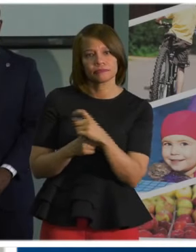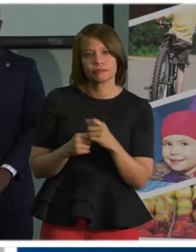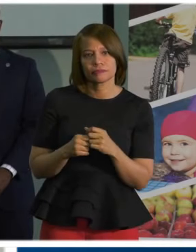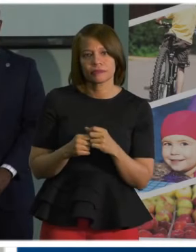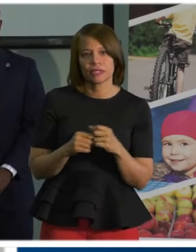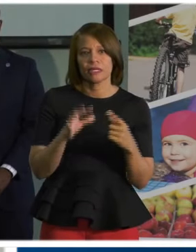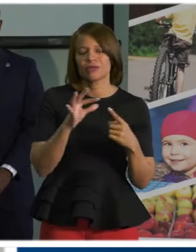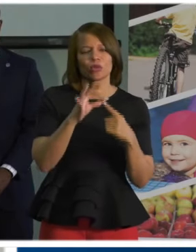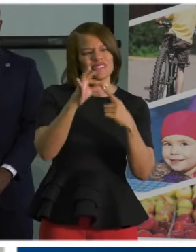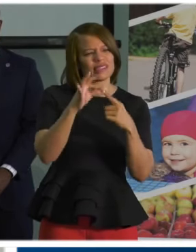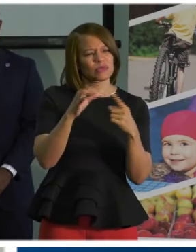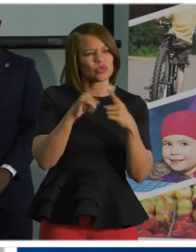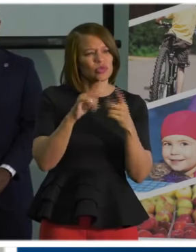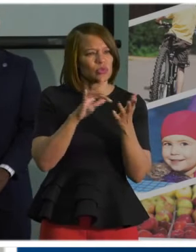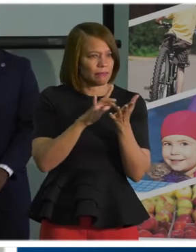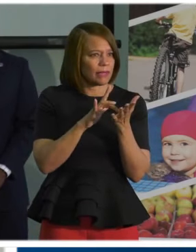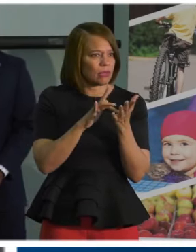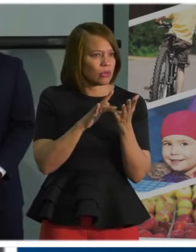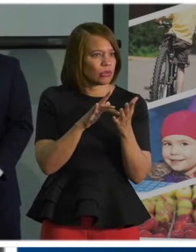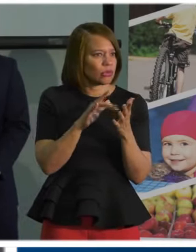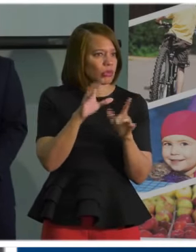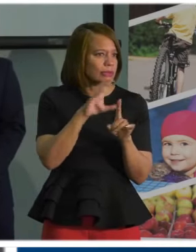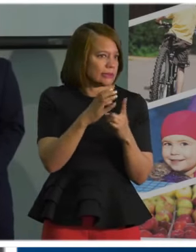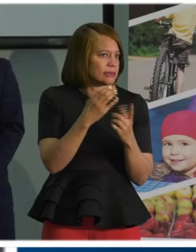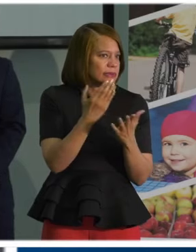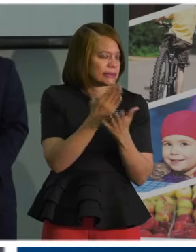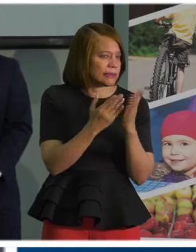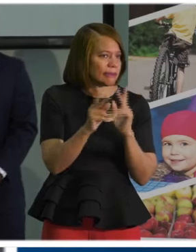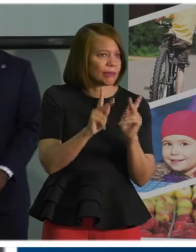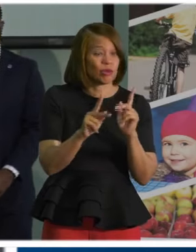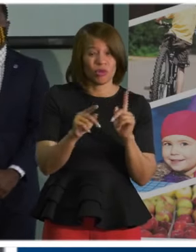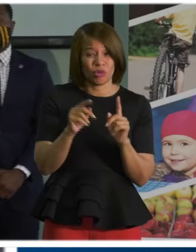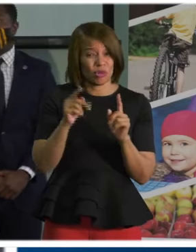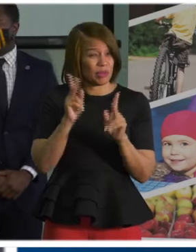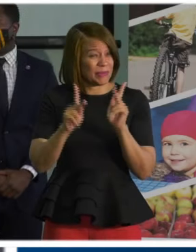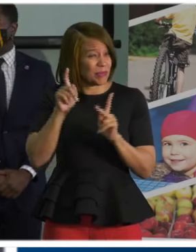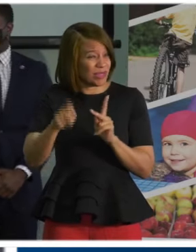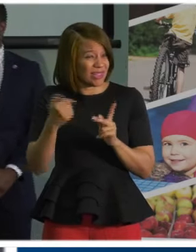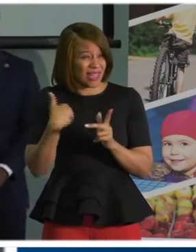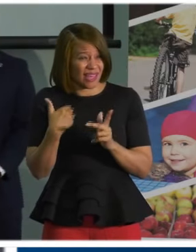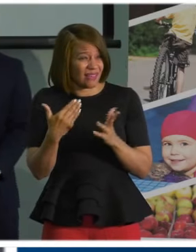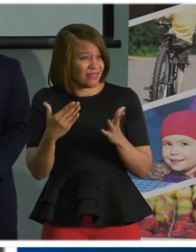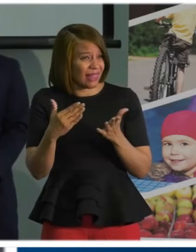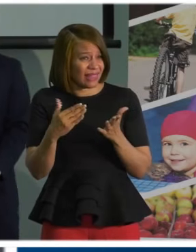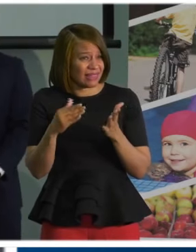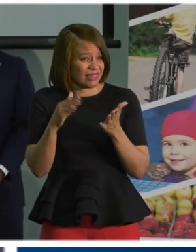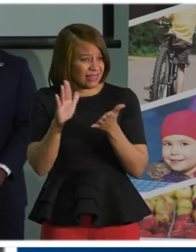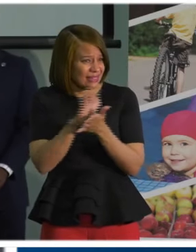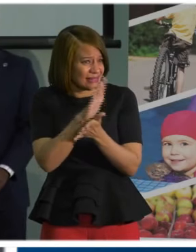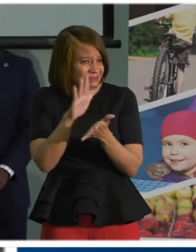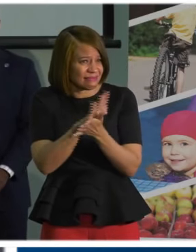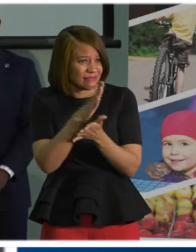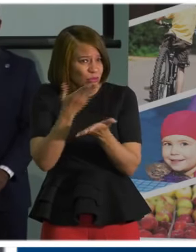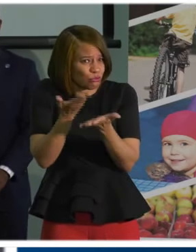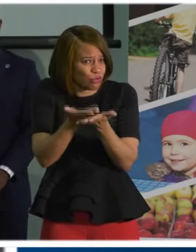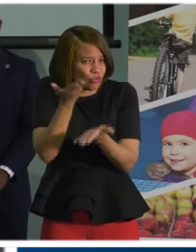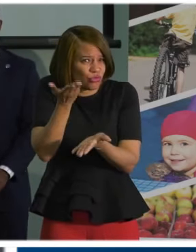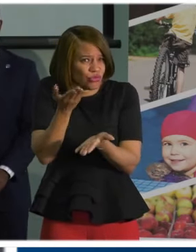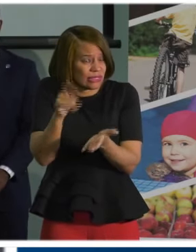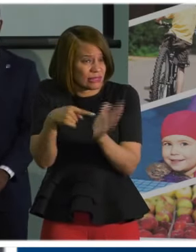Exceptions to a medical condition, should people maybe carry documentation or a doctor's note, anything like that that they'll need to show?